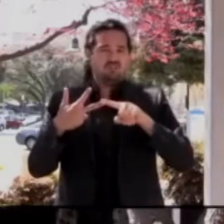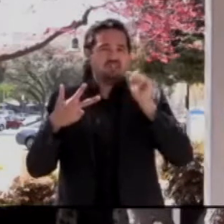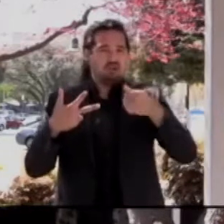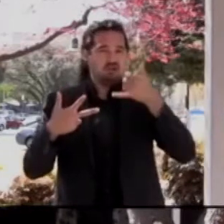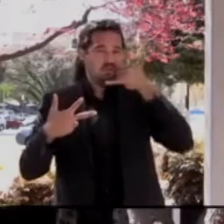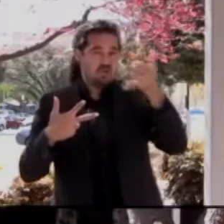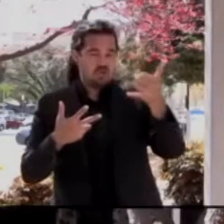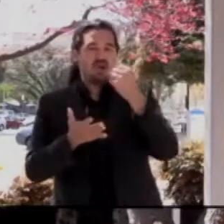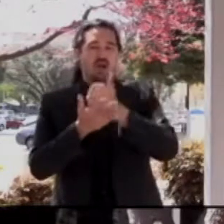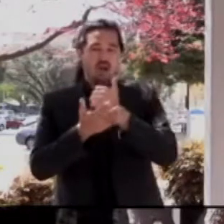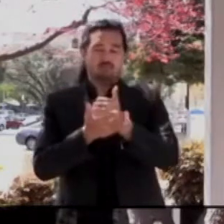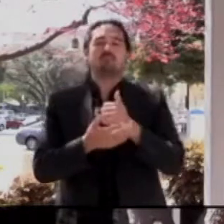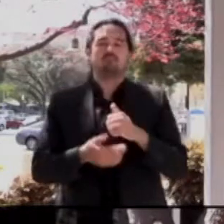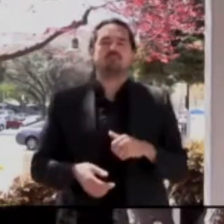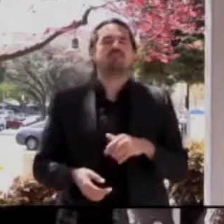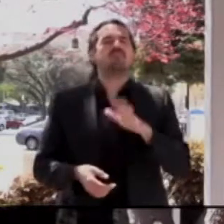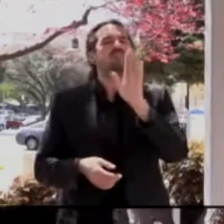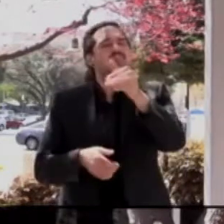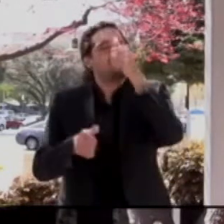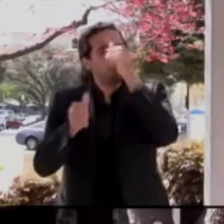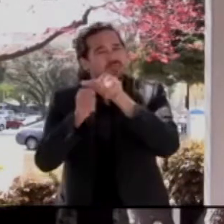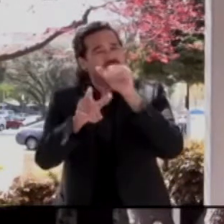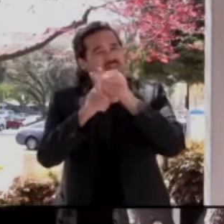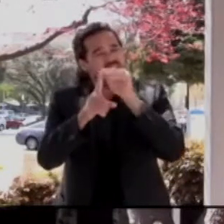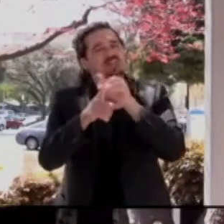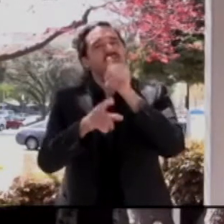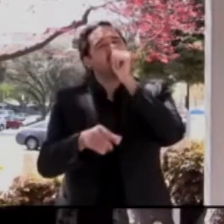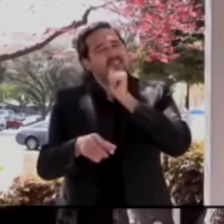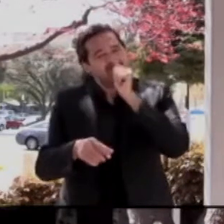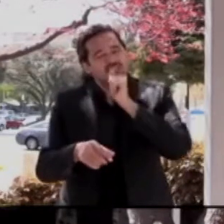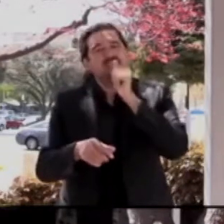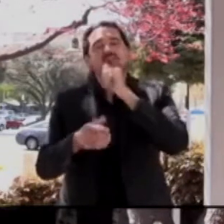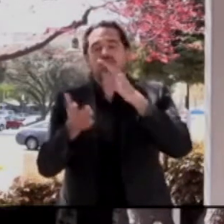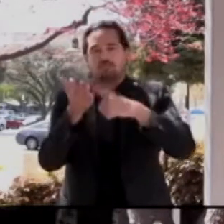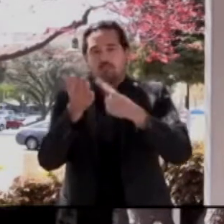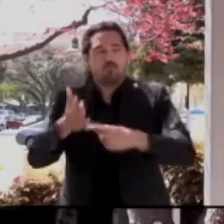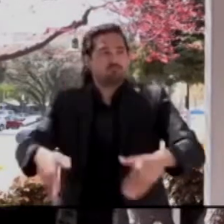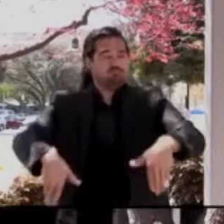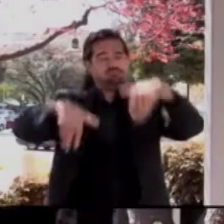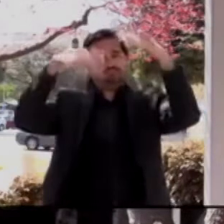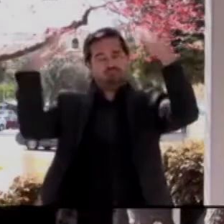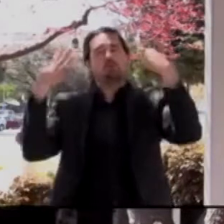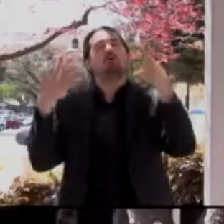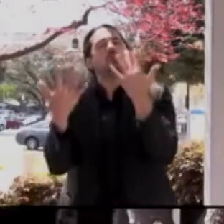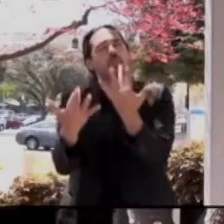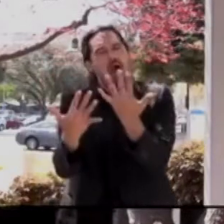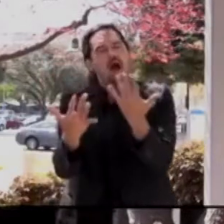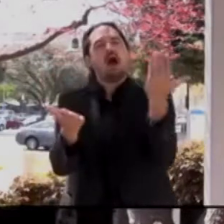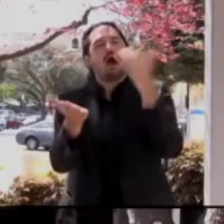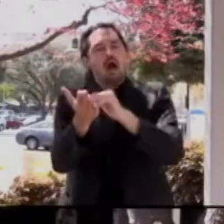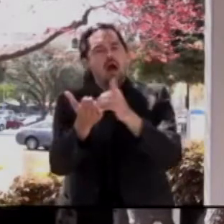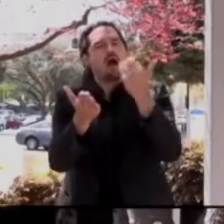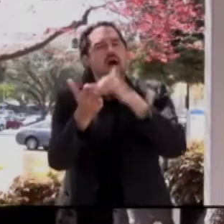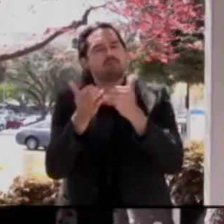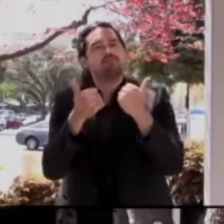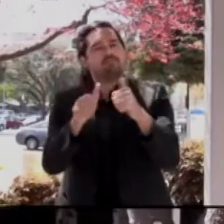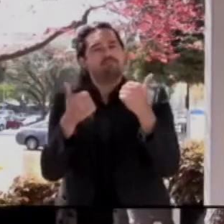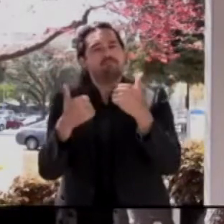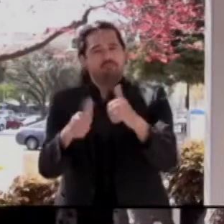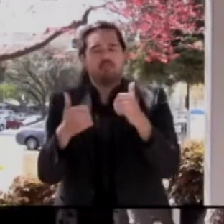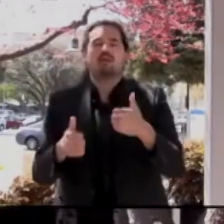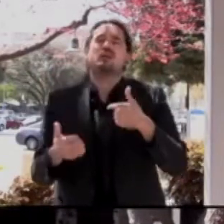of eligibility. I'd like to thank all of the county staff who have worked day and night, literally, to make this possible.